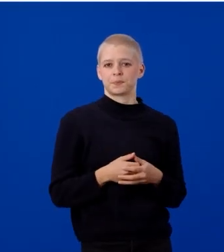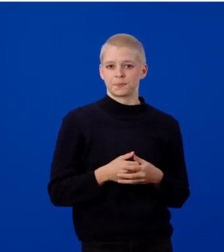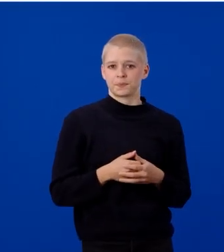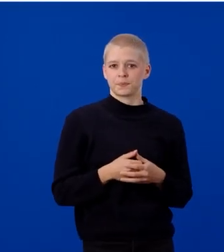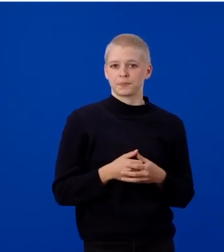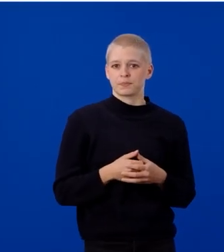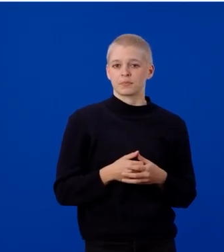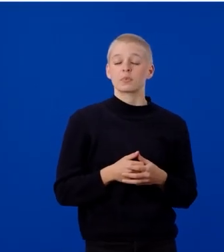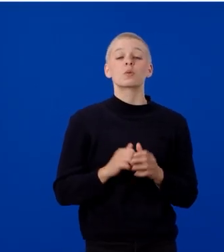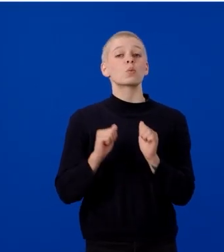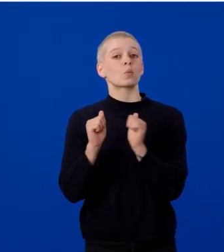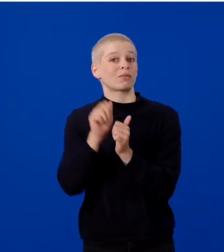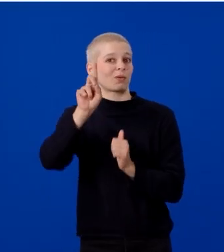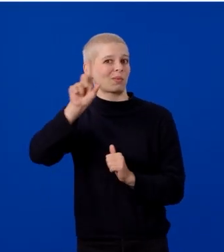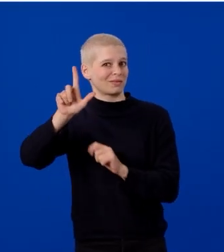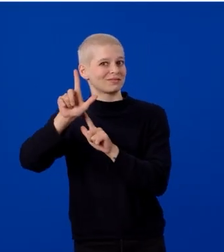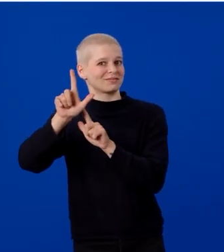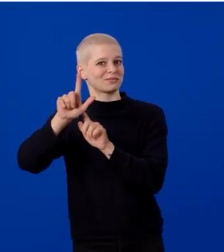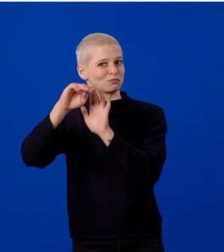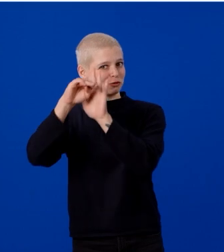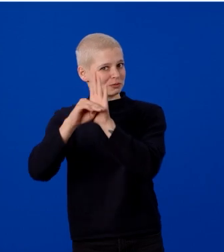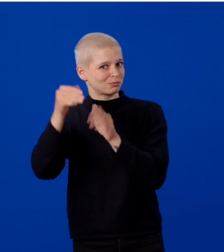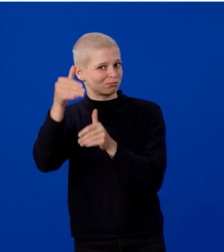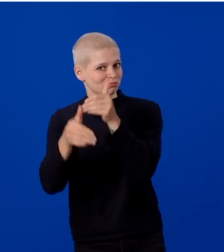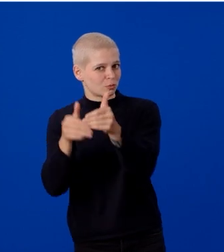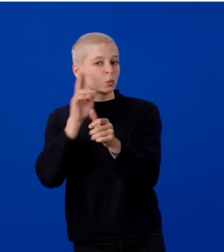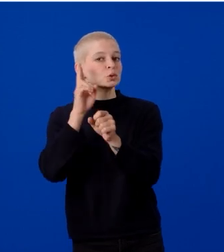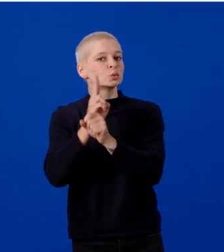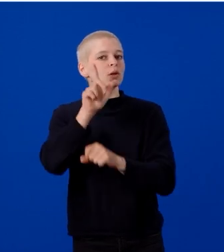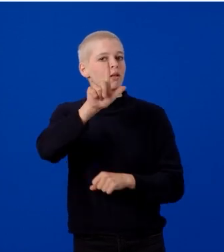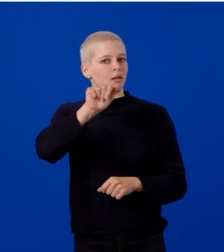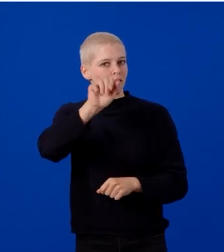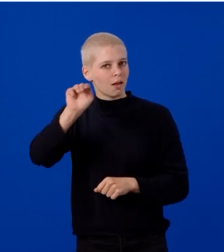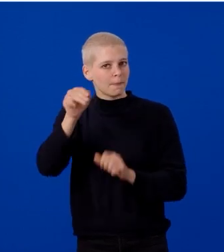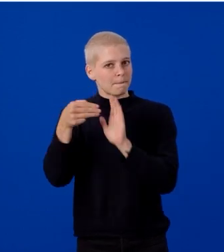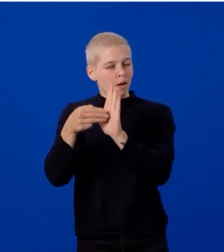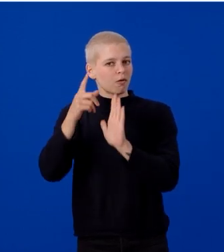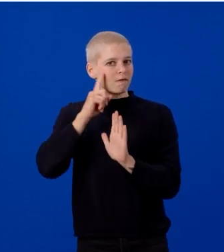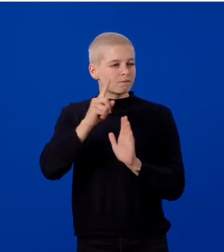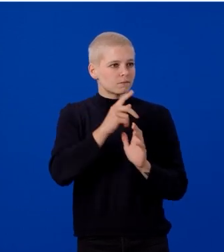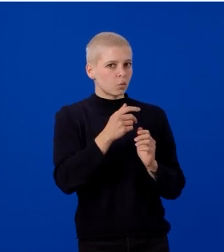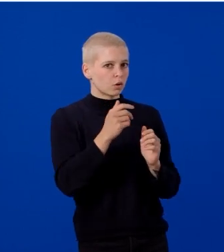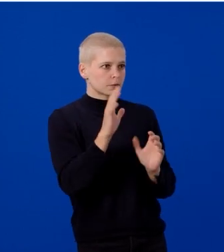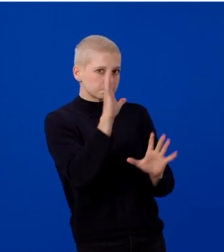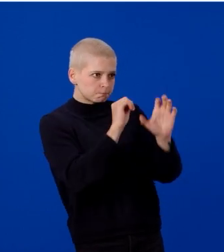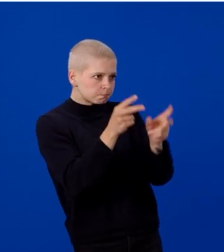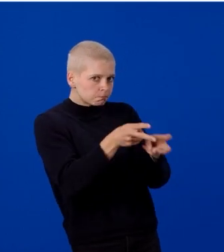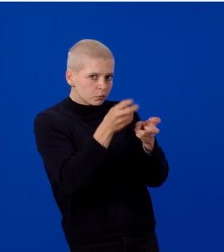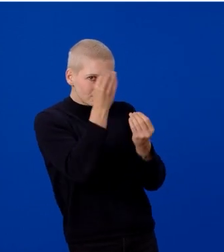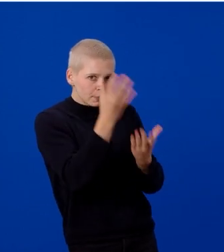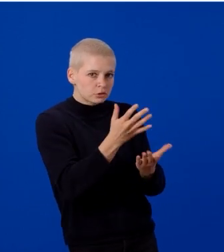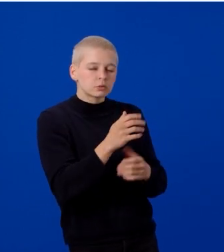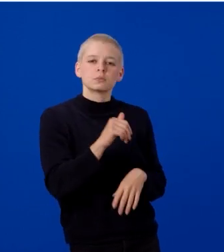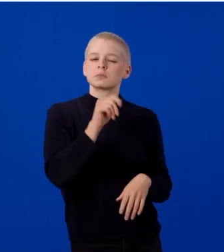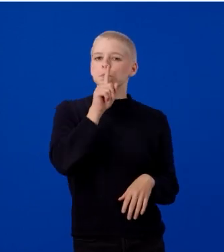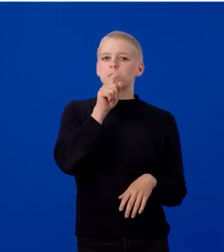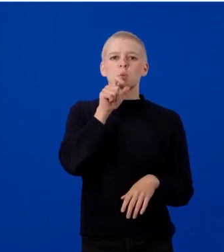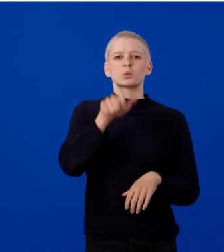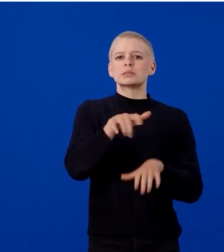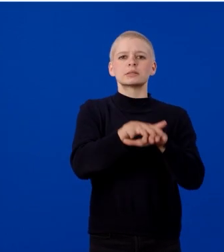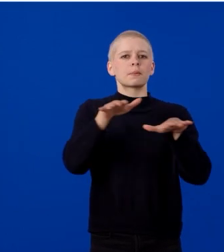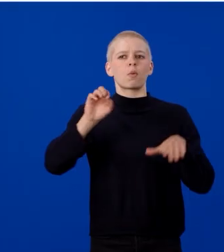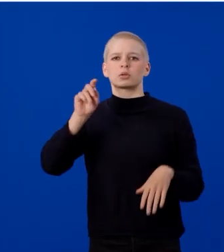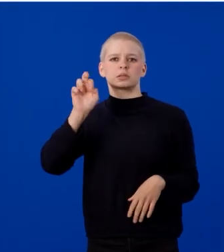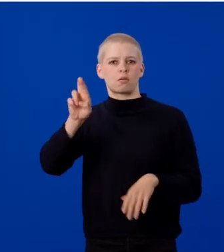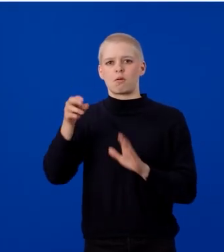With Document Lens Recipe, which uses Lama model for inferencing, you don't need a separate OCR